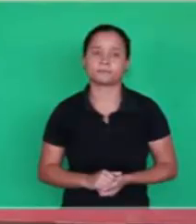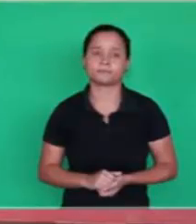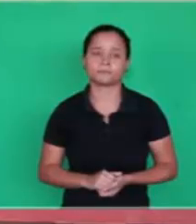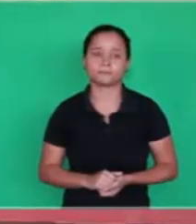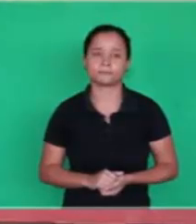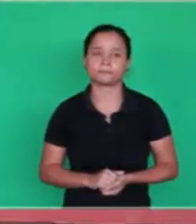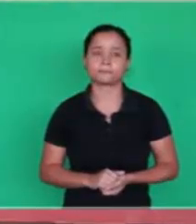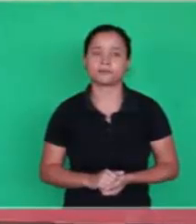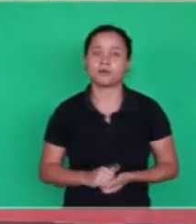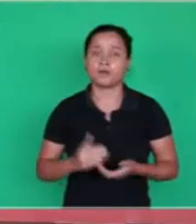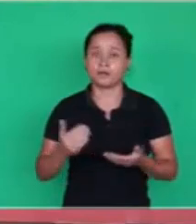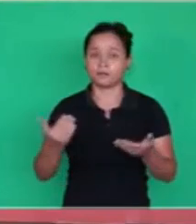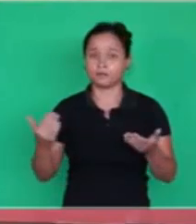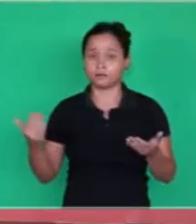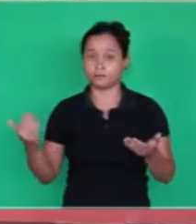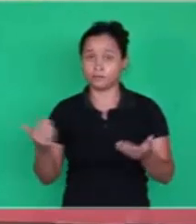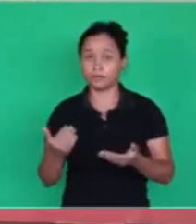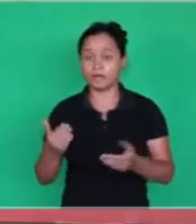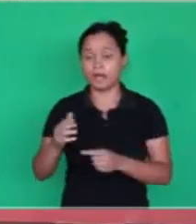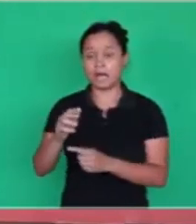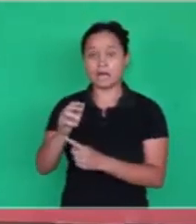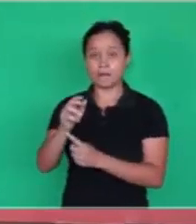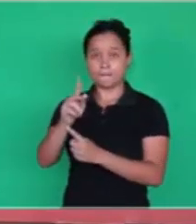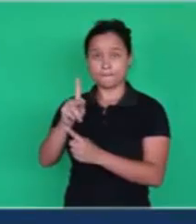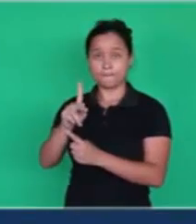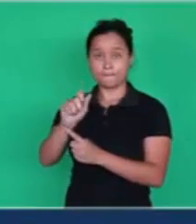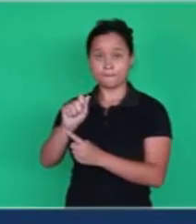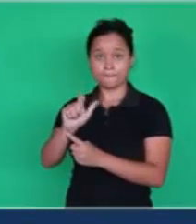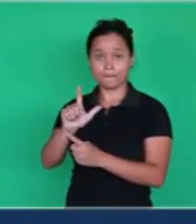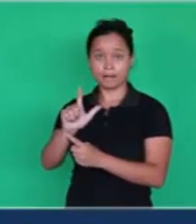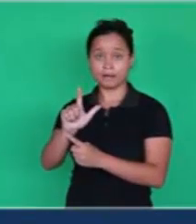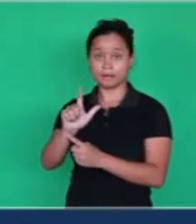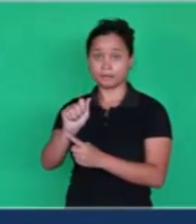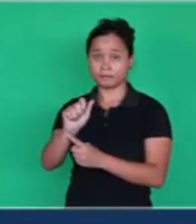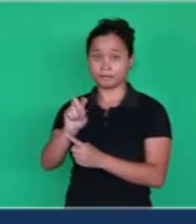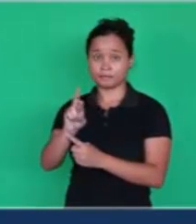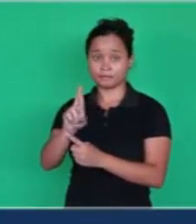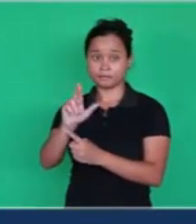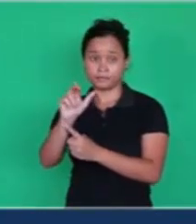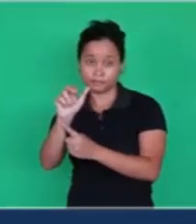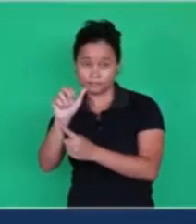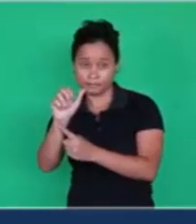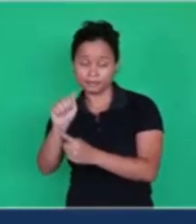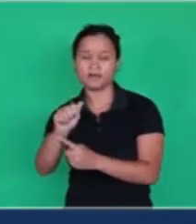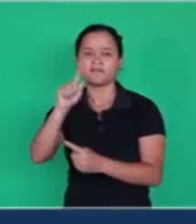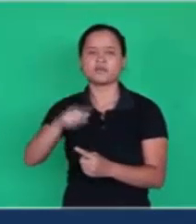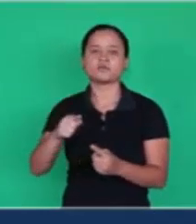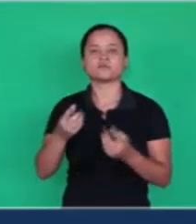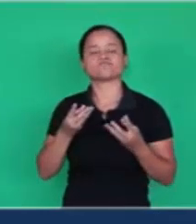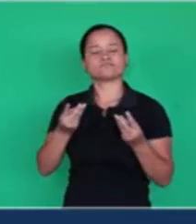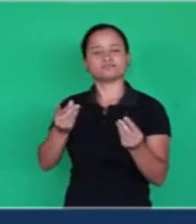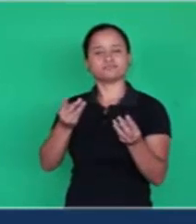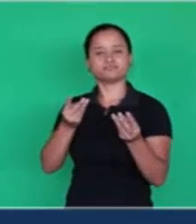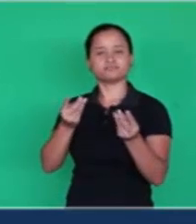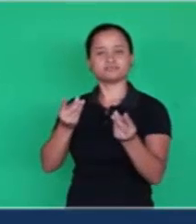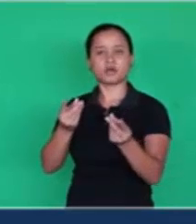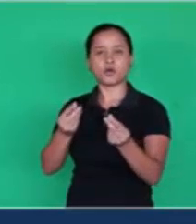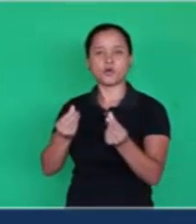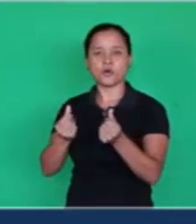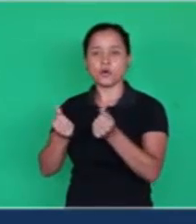So the Word is the primary way of the intervention of God in the world.